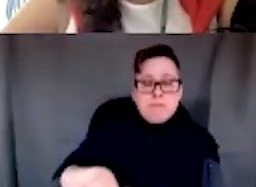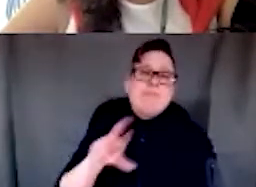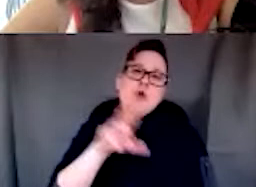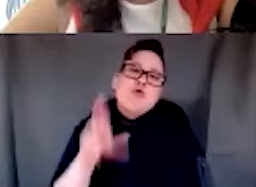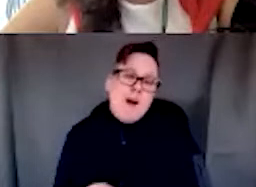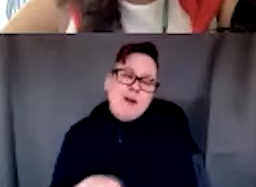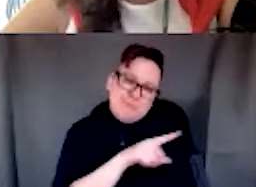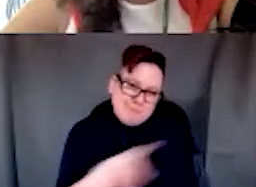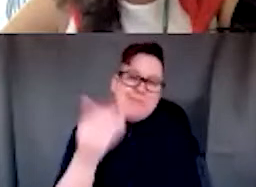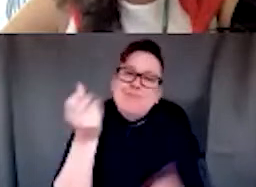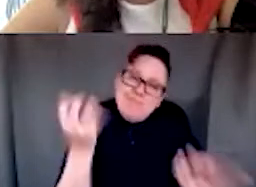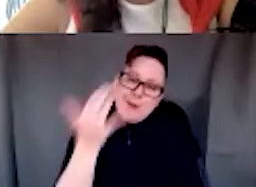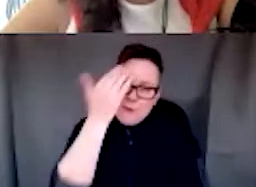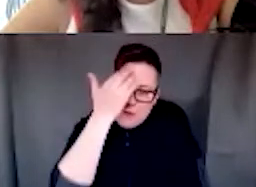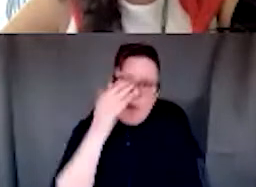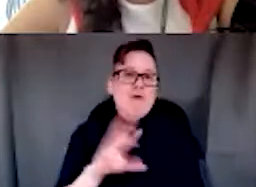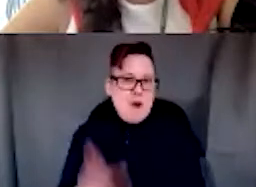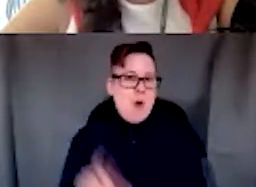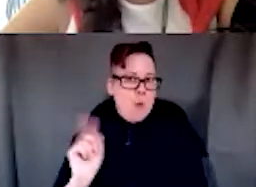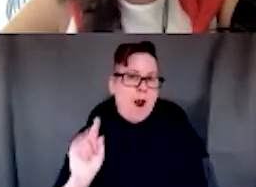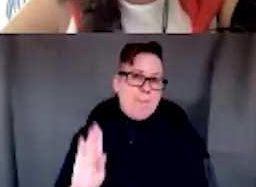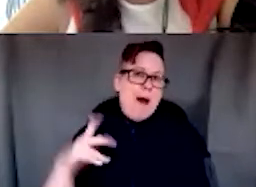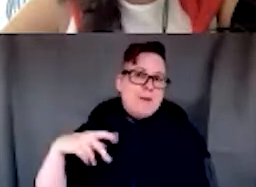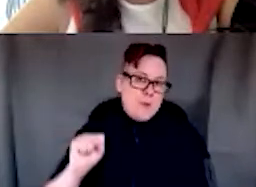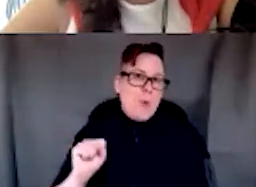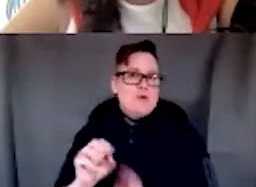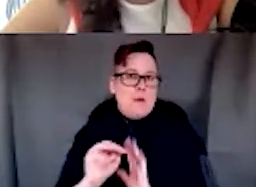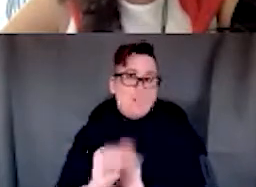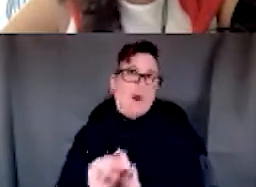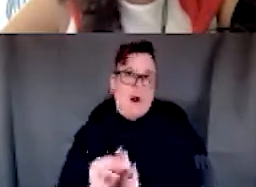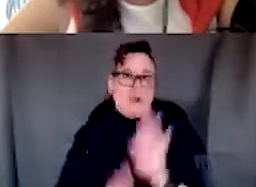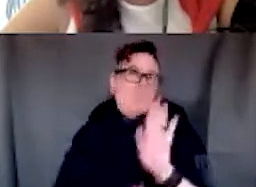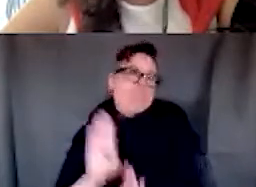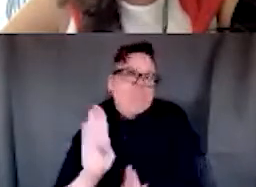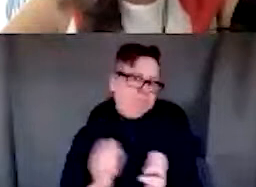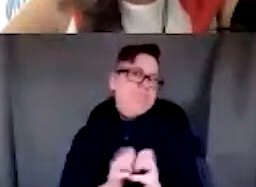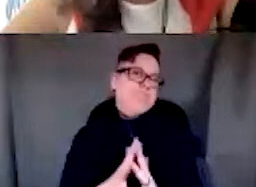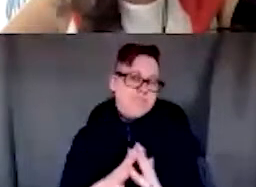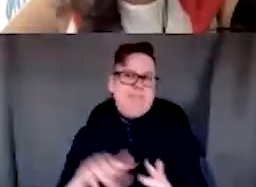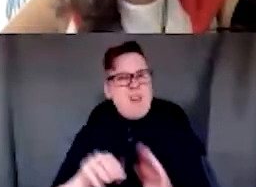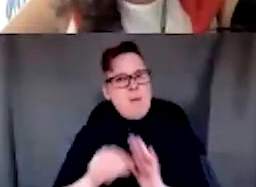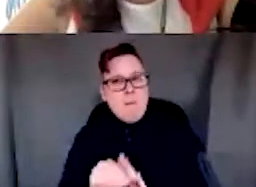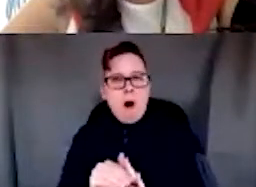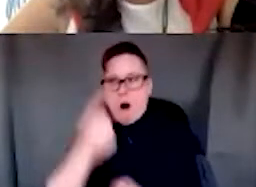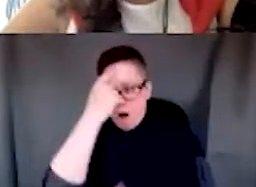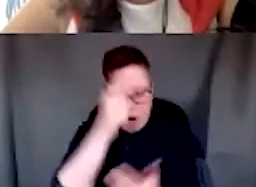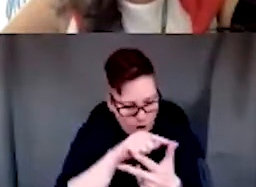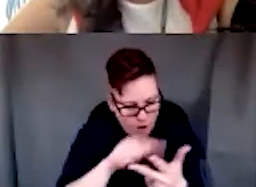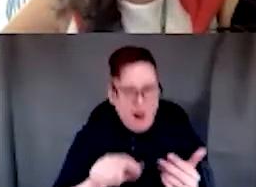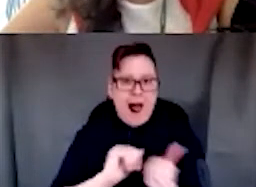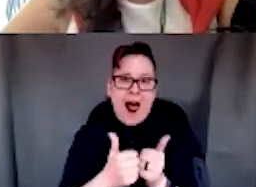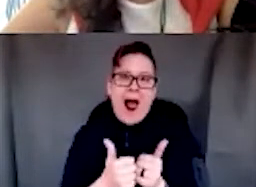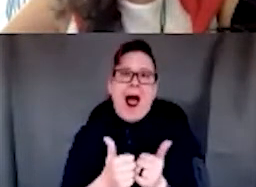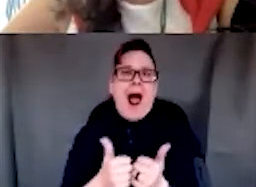many of you know, is the birthplace of the biopsychosocial model, a model that considers how these factors interact